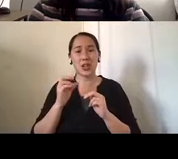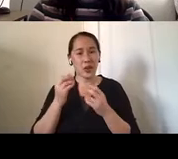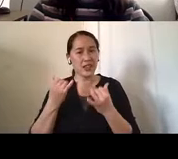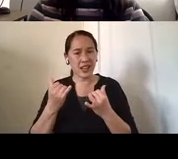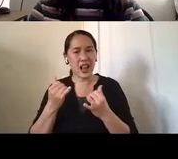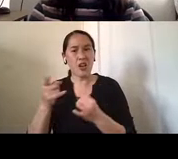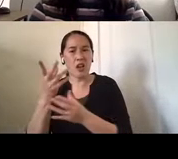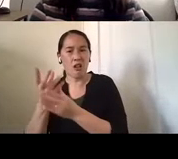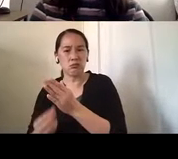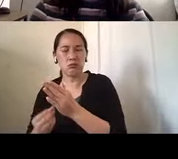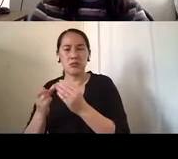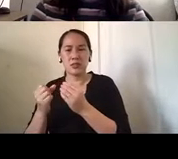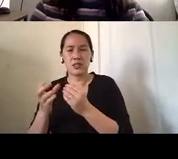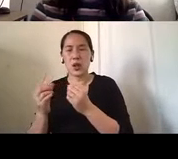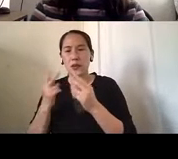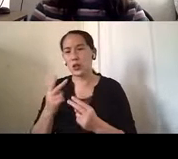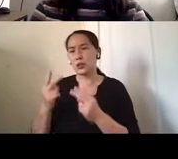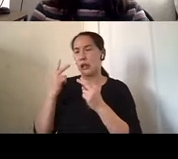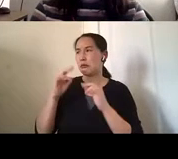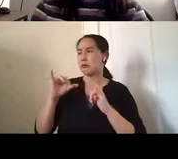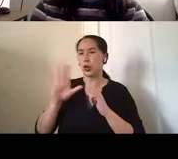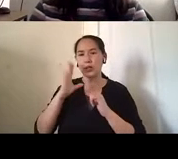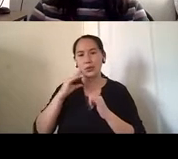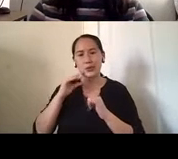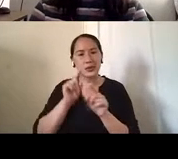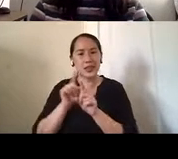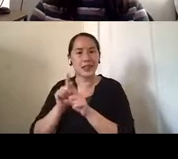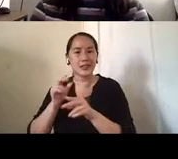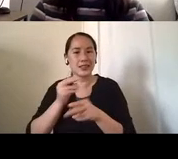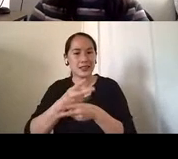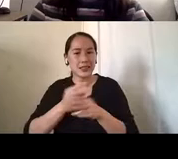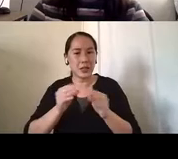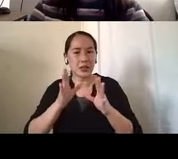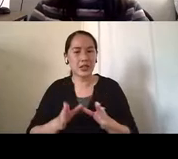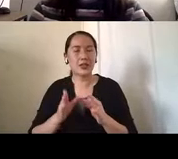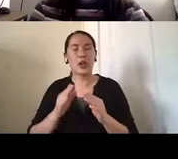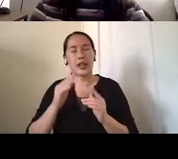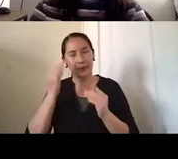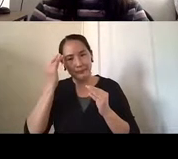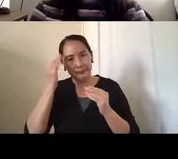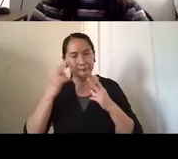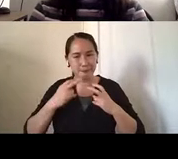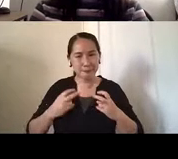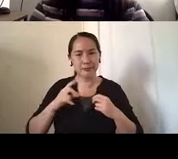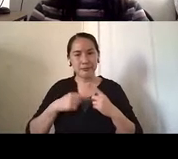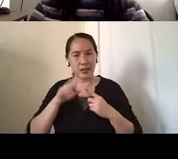how, how it was for her as a caregiver and what it was like and starting to process, um, through her experience.